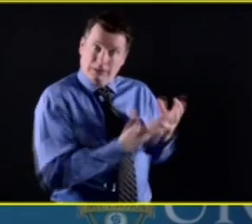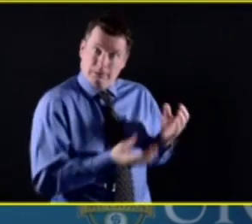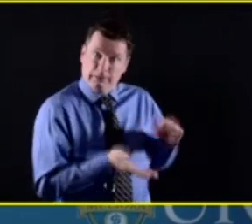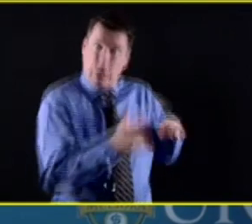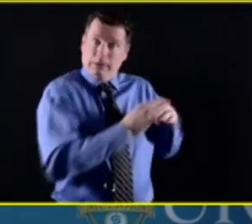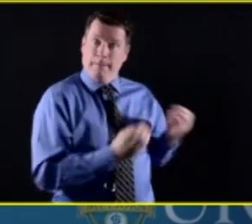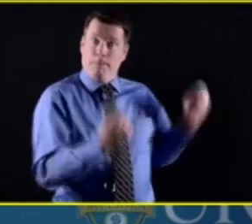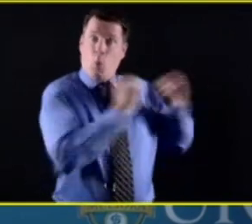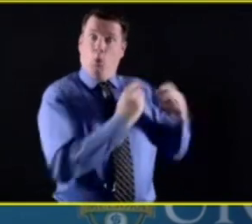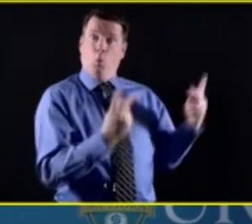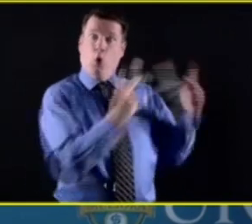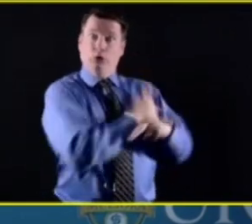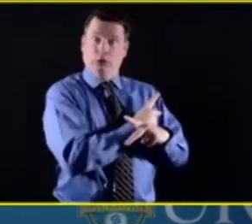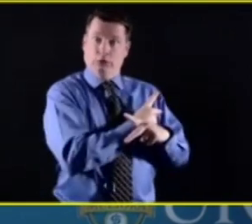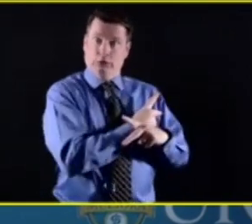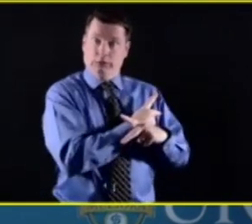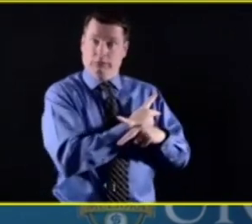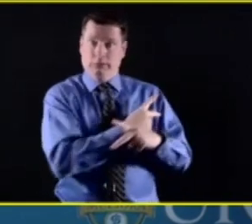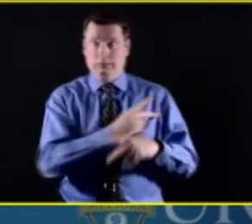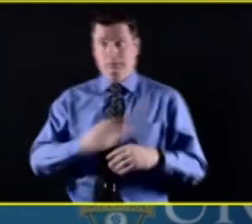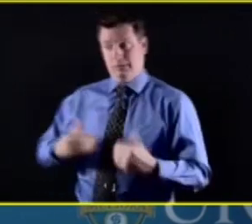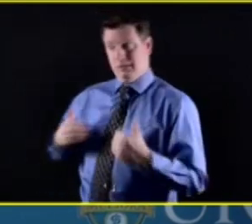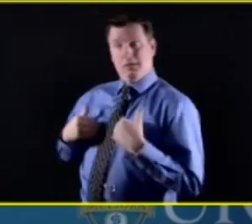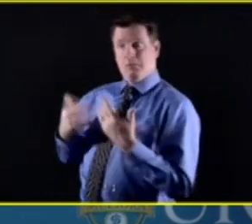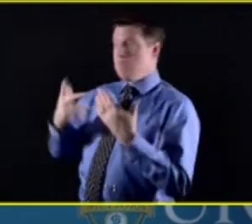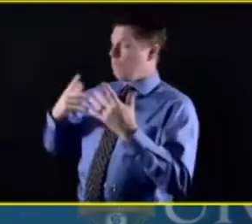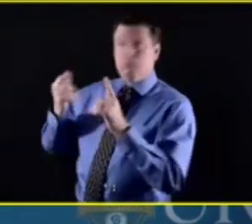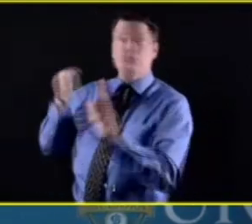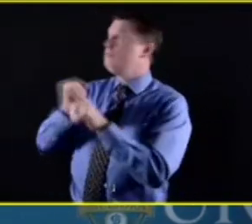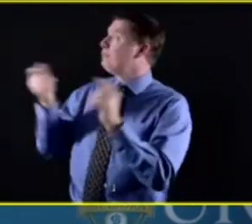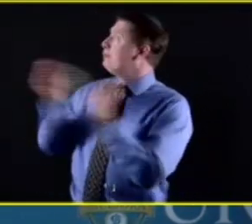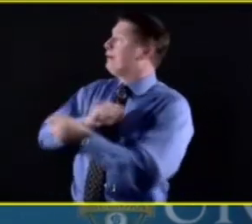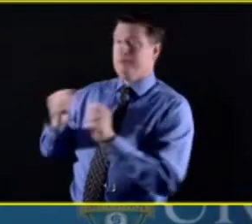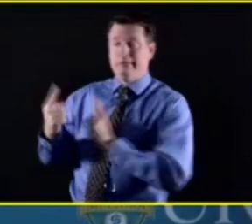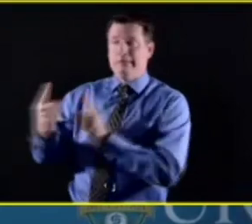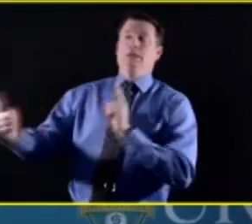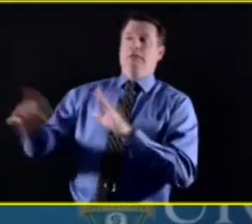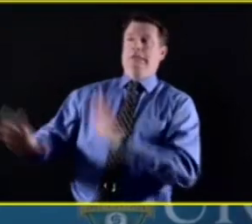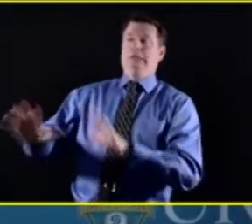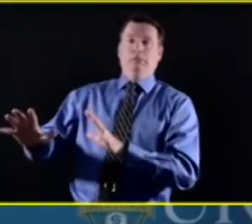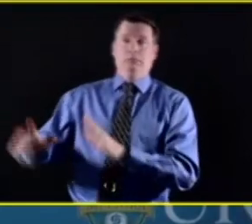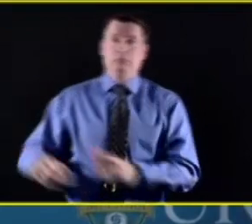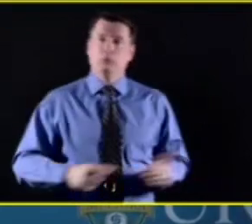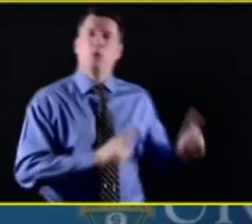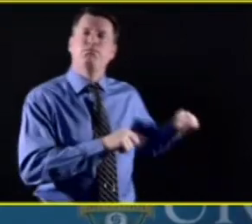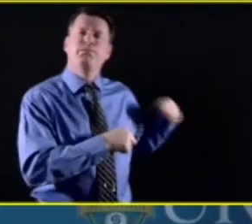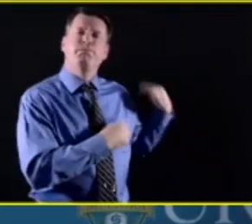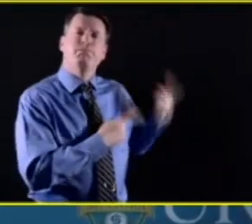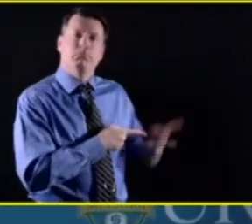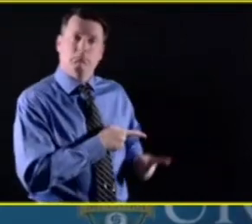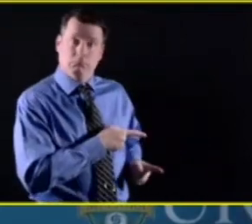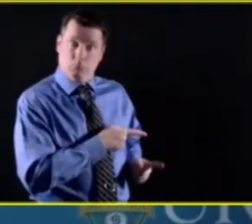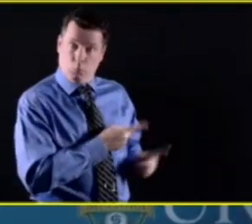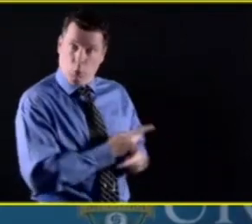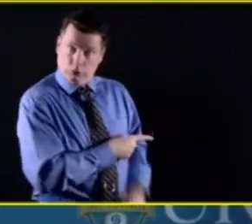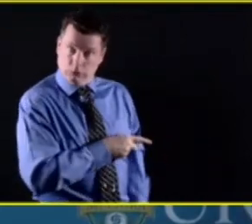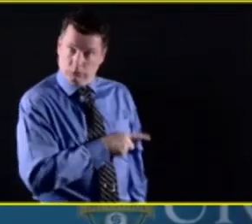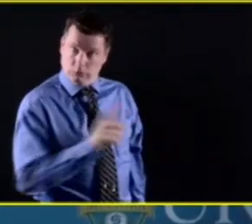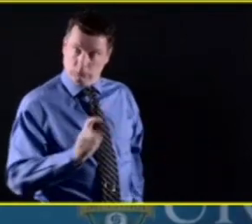issues? we know that social isolation, is a problem